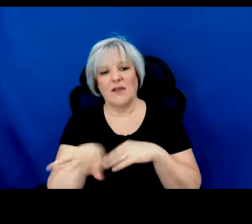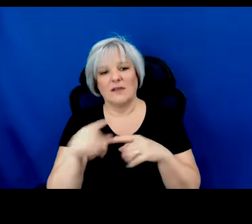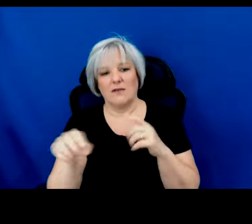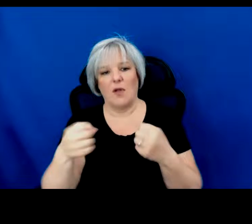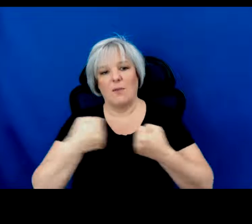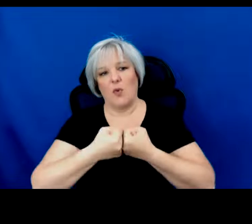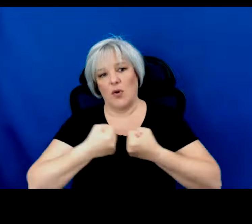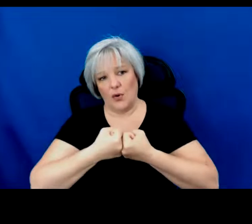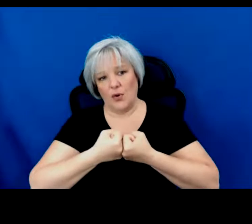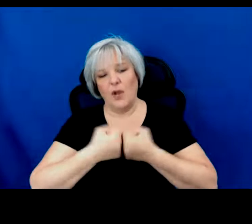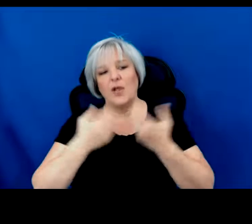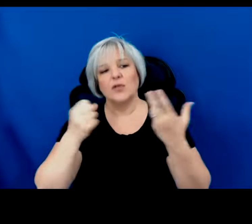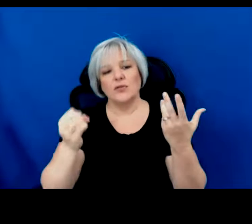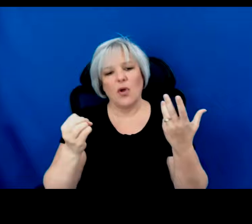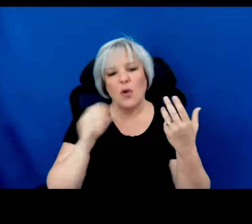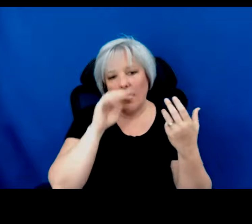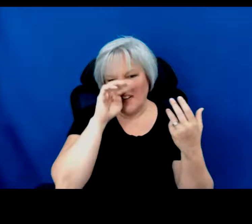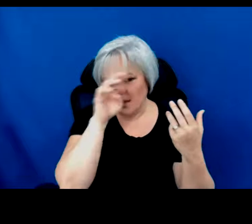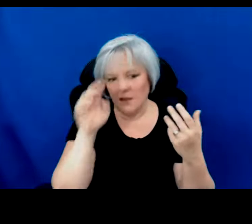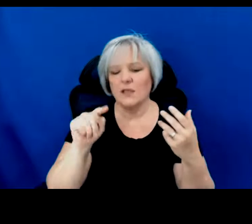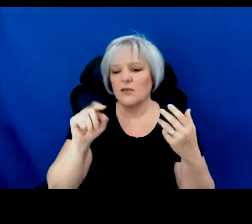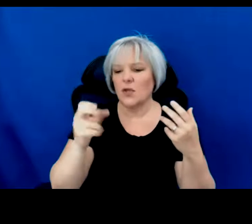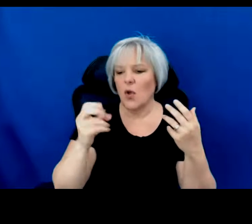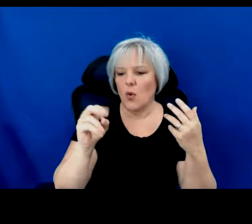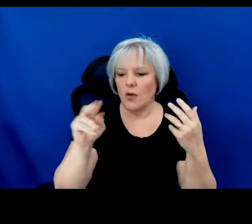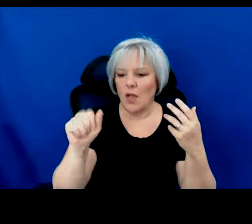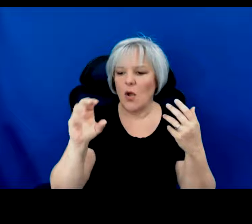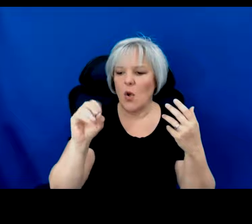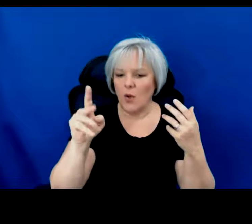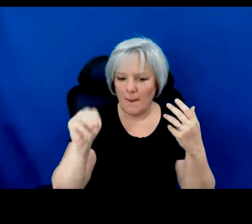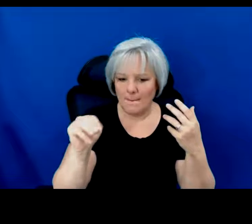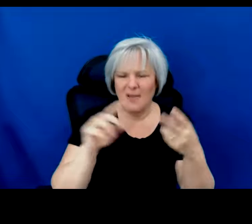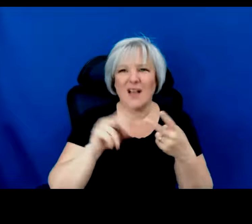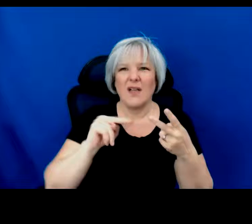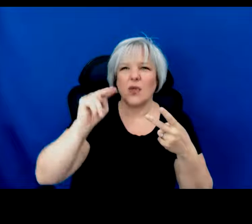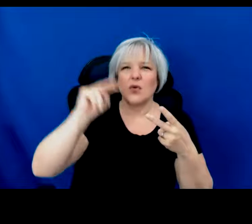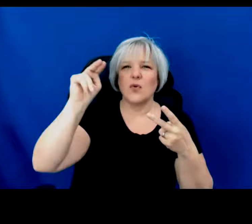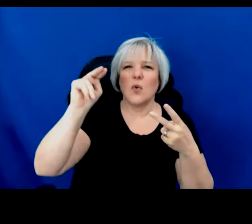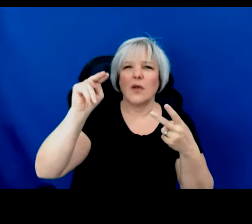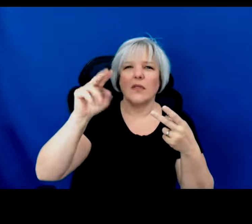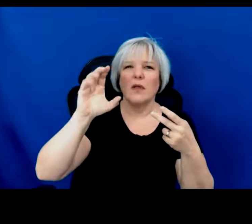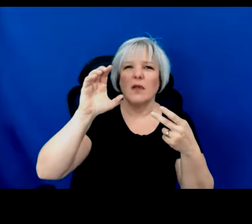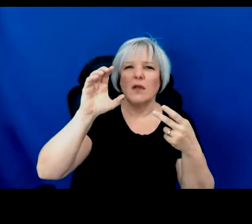you may know there are Tohono O'odham or in the North Cree,